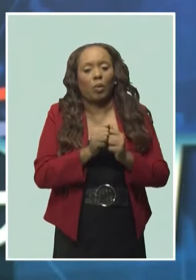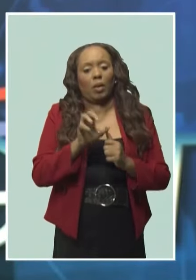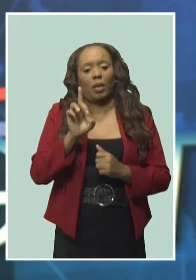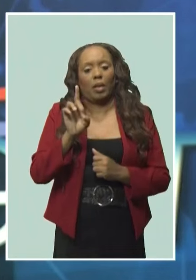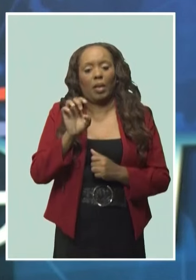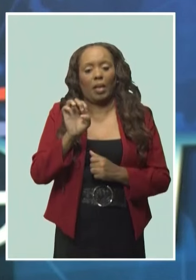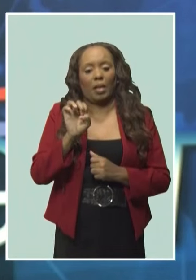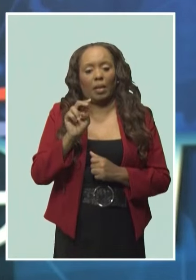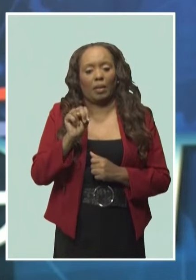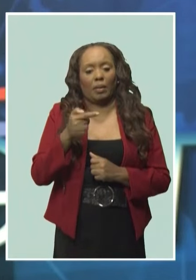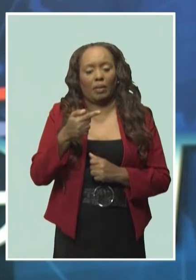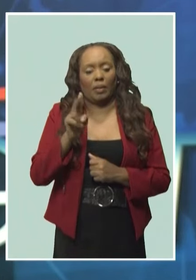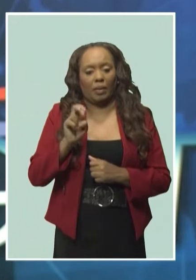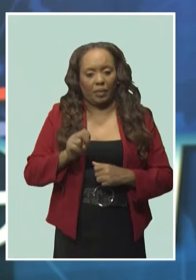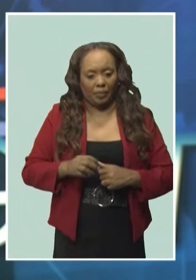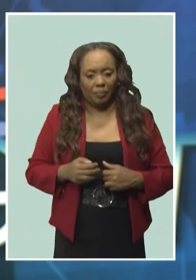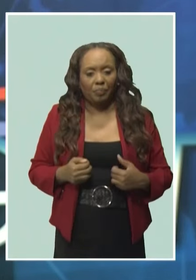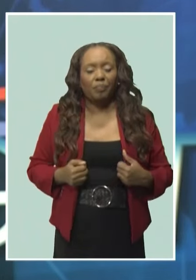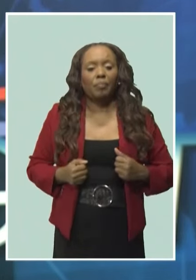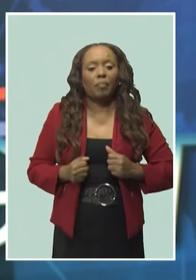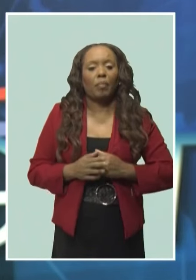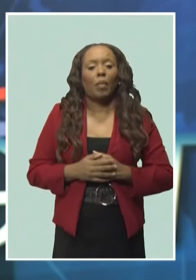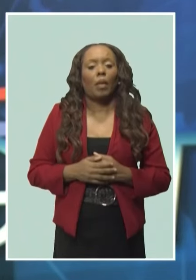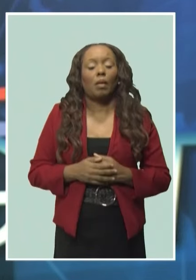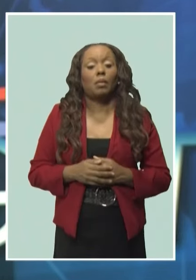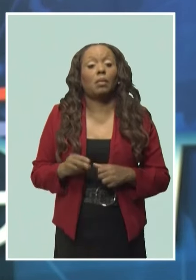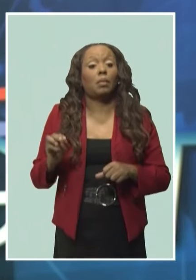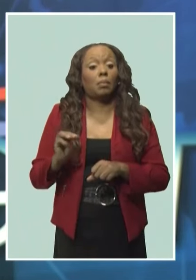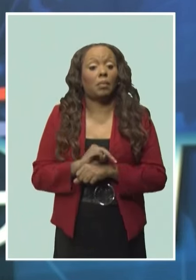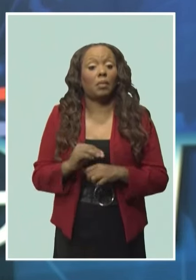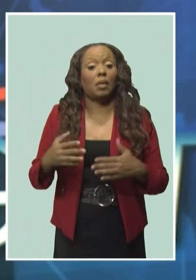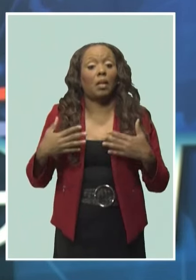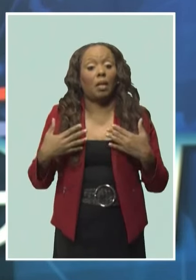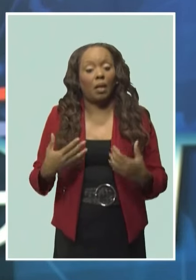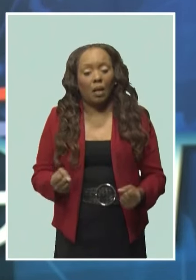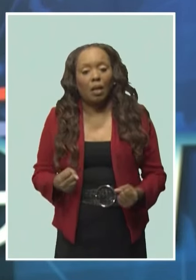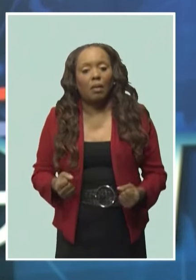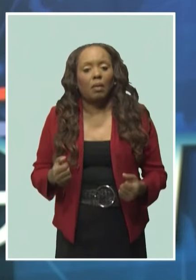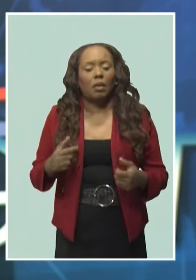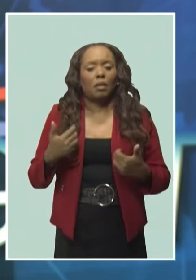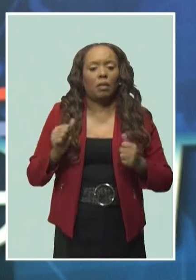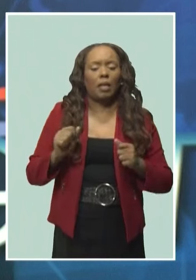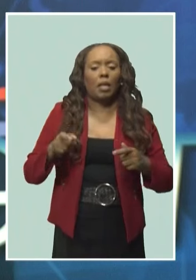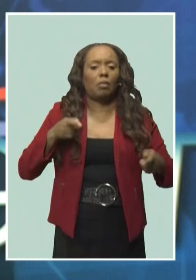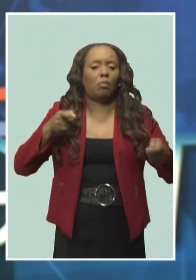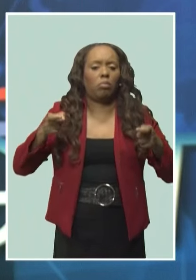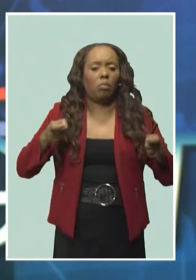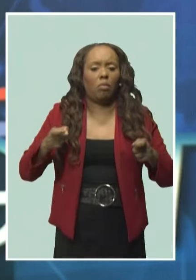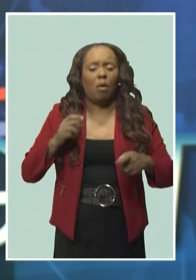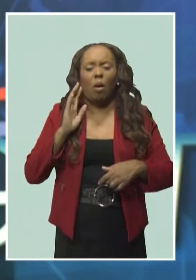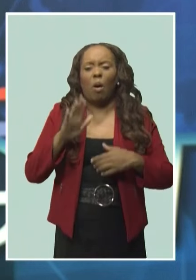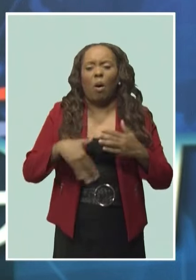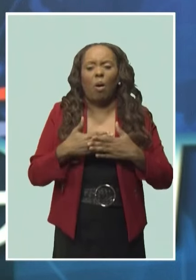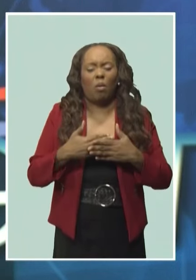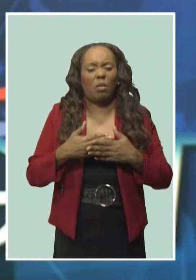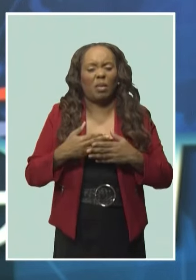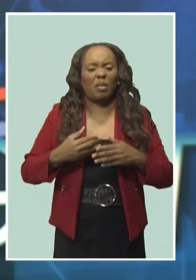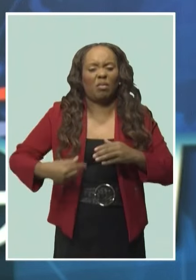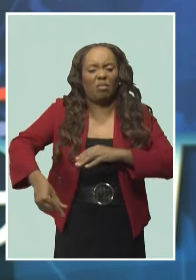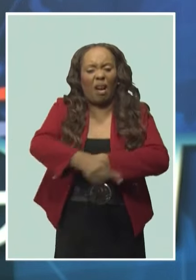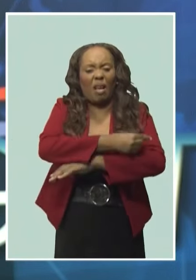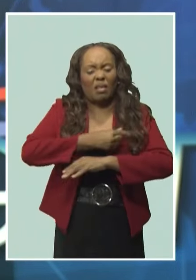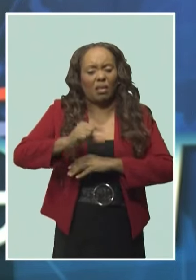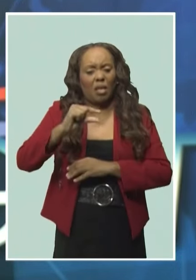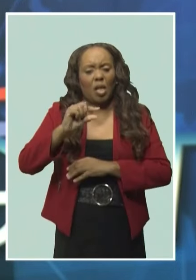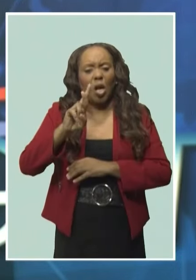assured the Ministry of Health and Wellness is addressing the vexing issue of overgrown lots across the island. Deputy Chief Environmental Officer